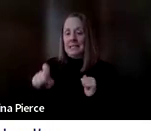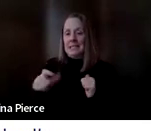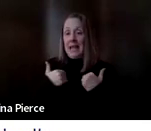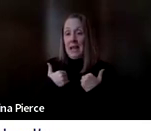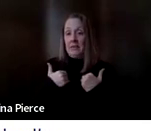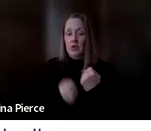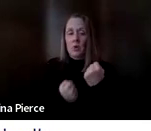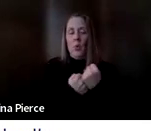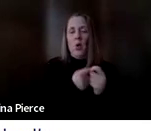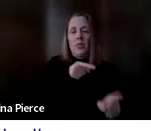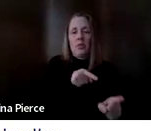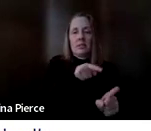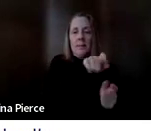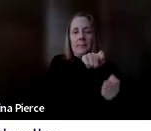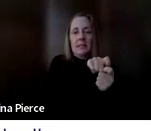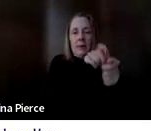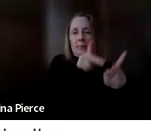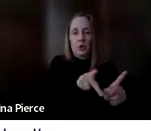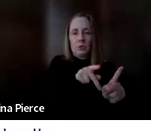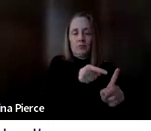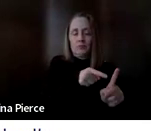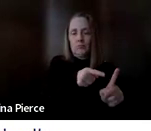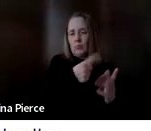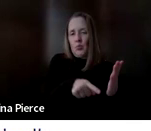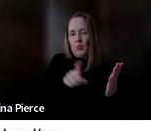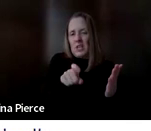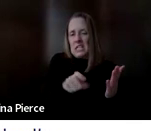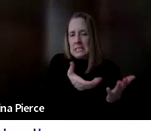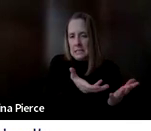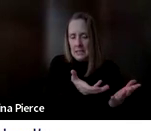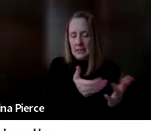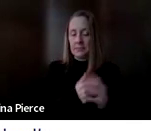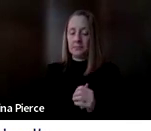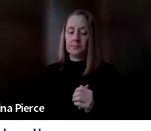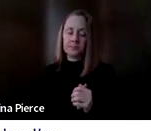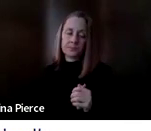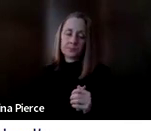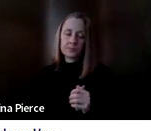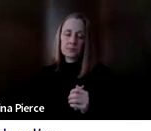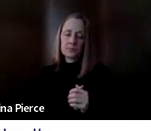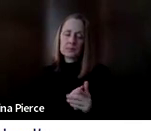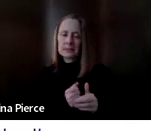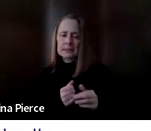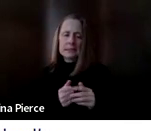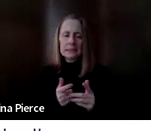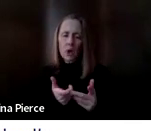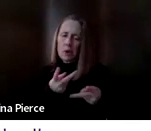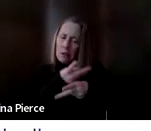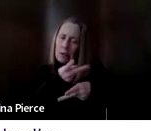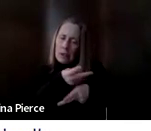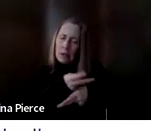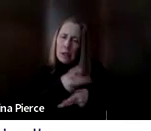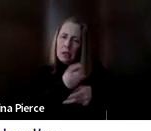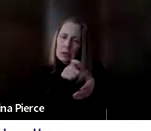individual's communication needs? And typically after doing all of these things I've just